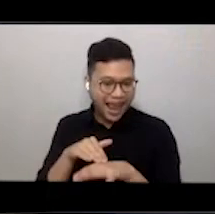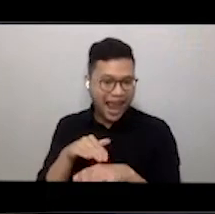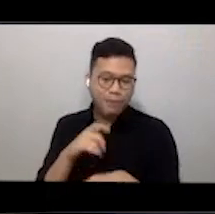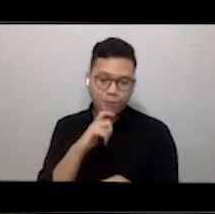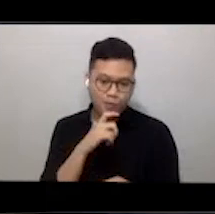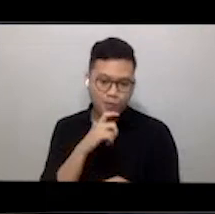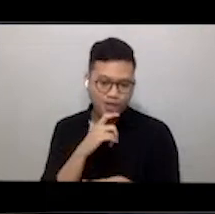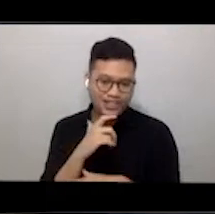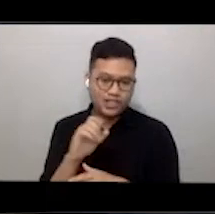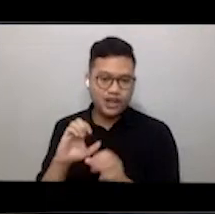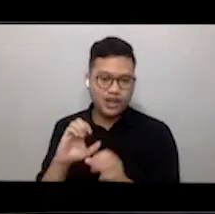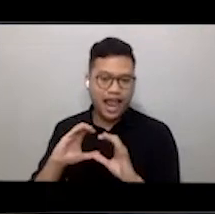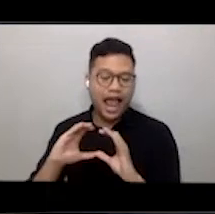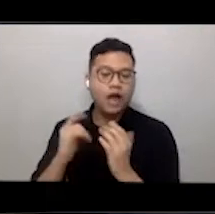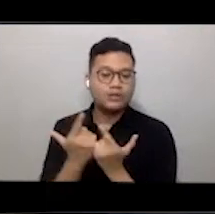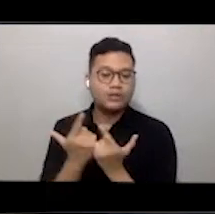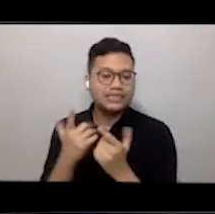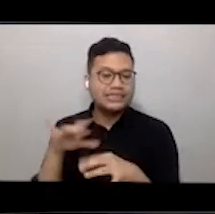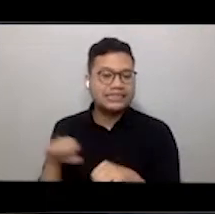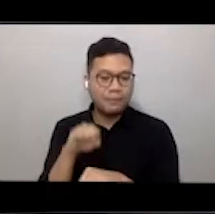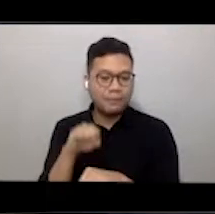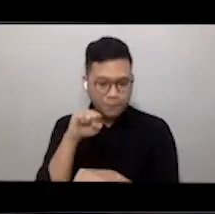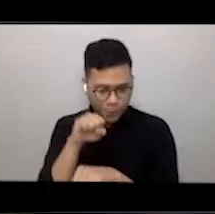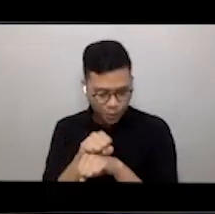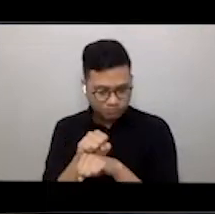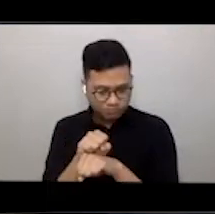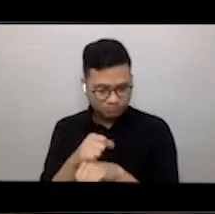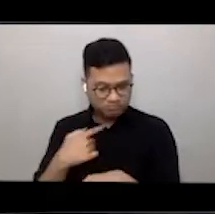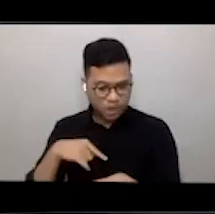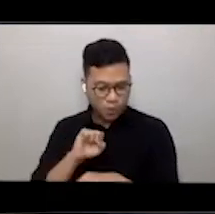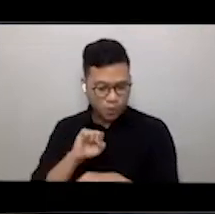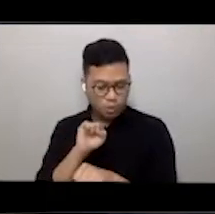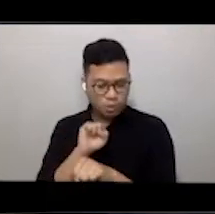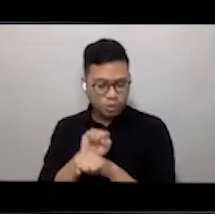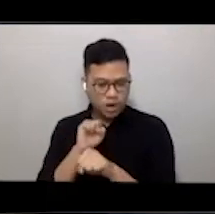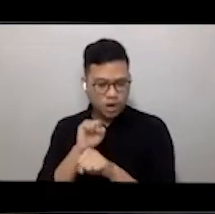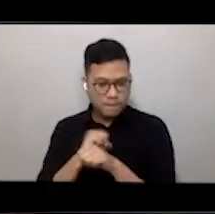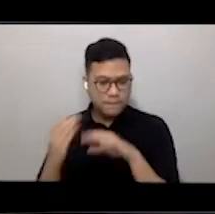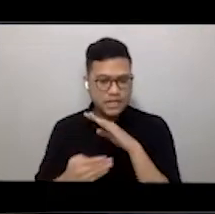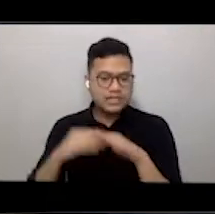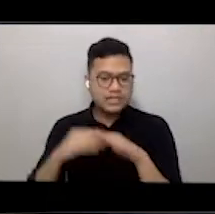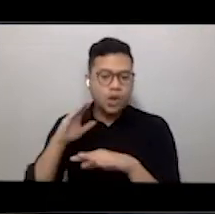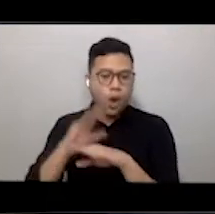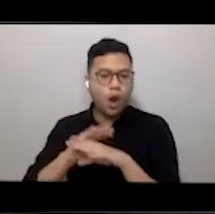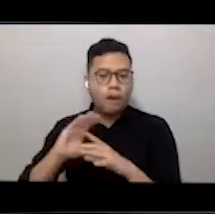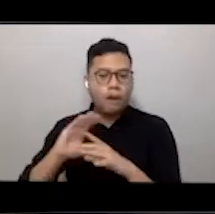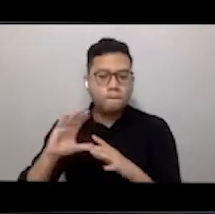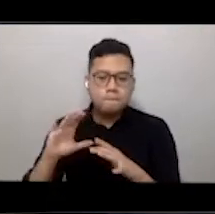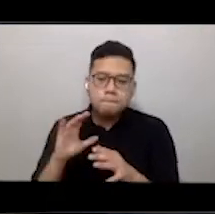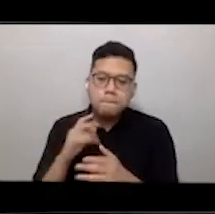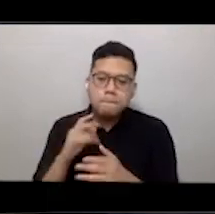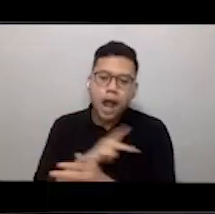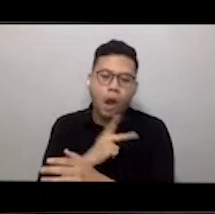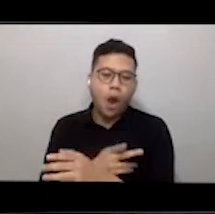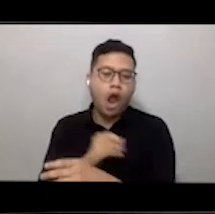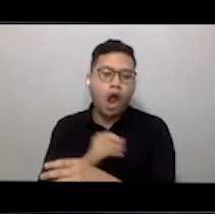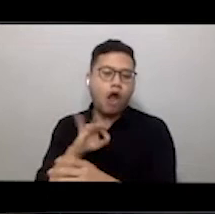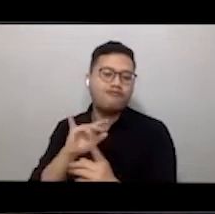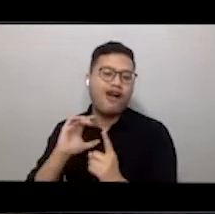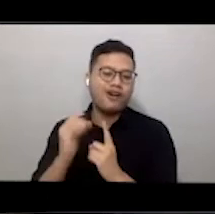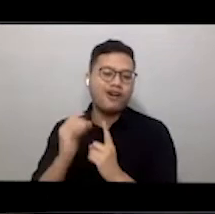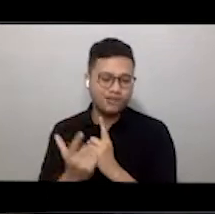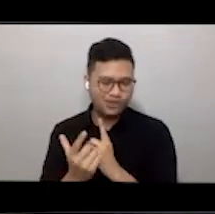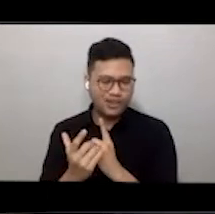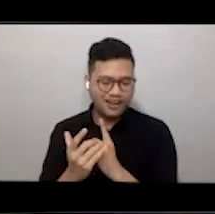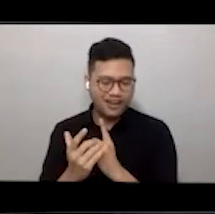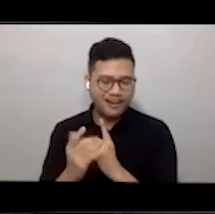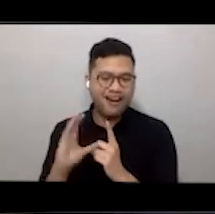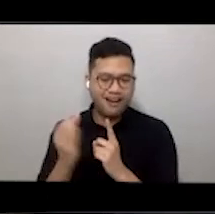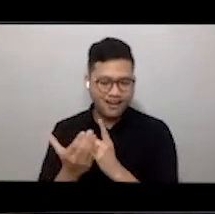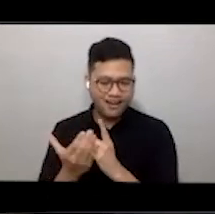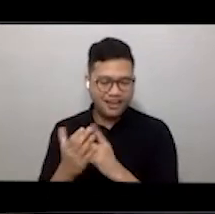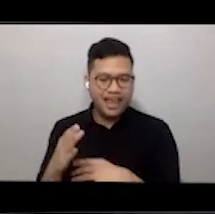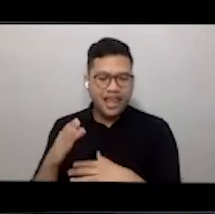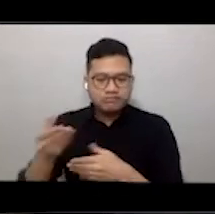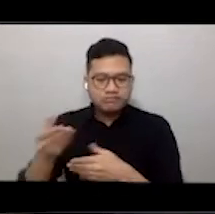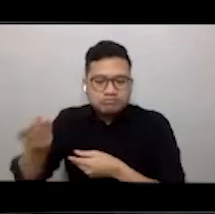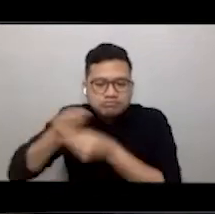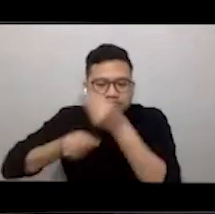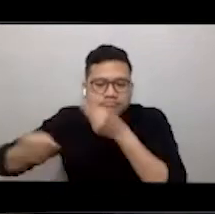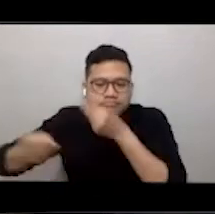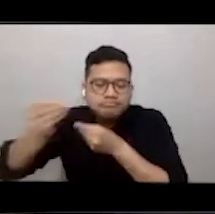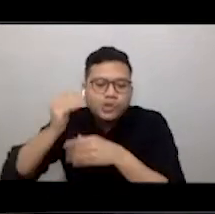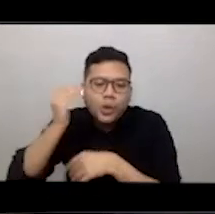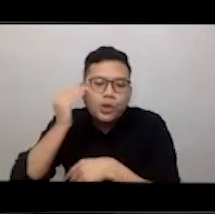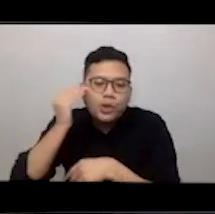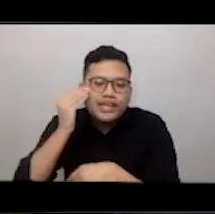Singapore. Our work is based on the power of culture to bring people together, exchange knowledge and skills and